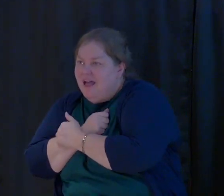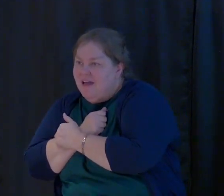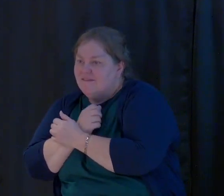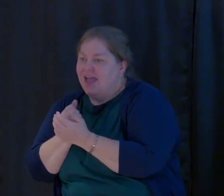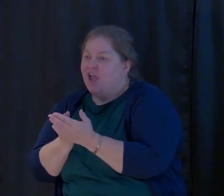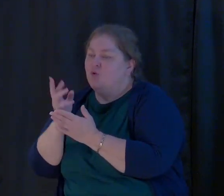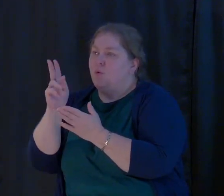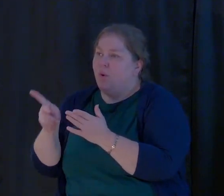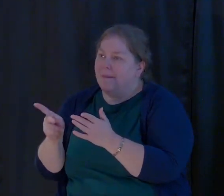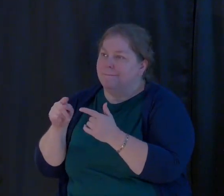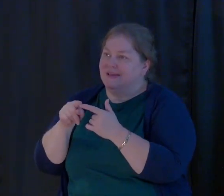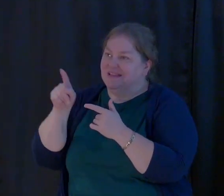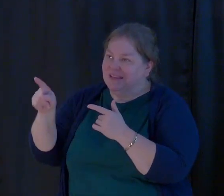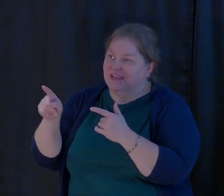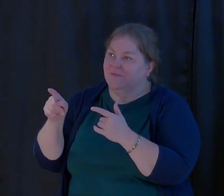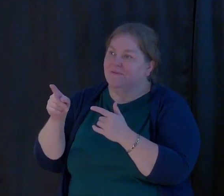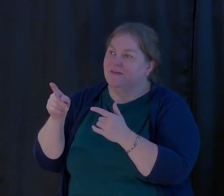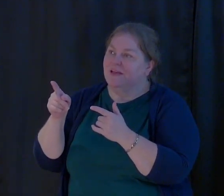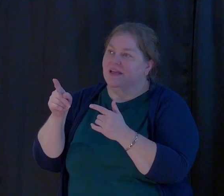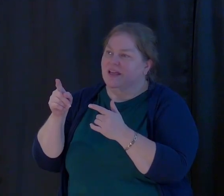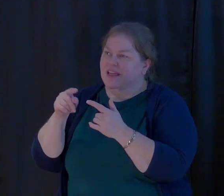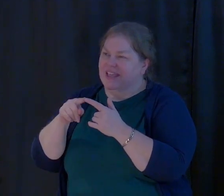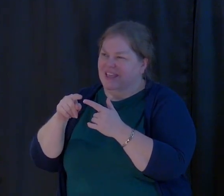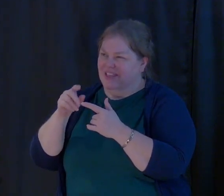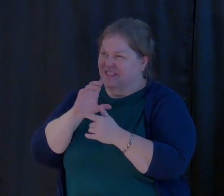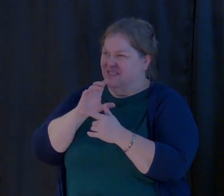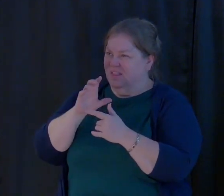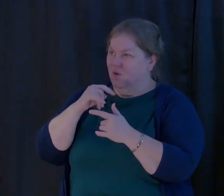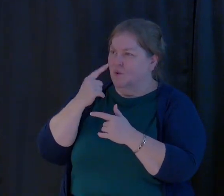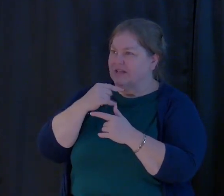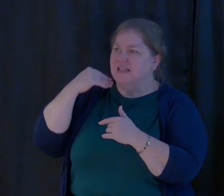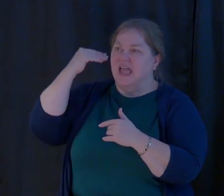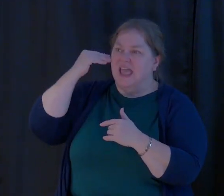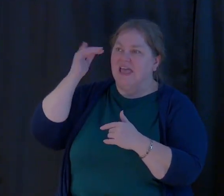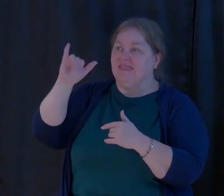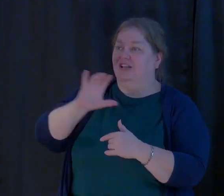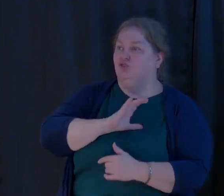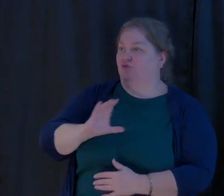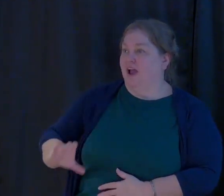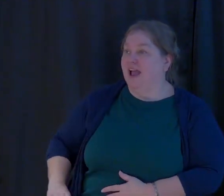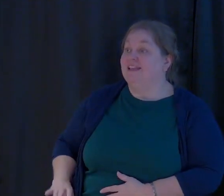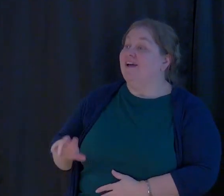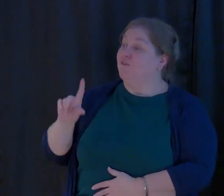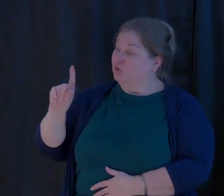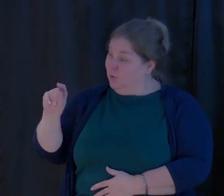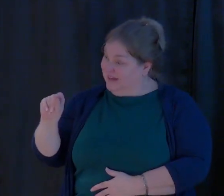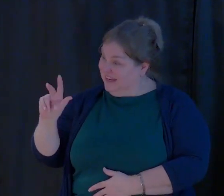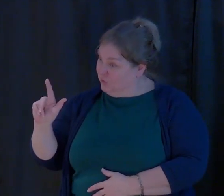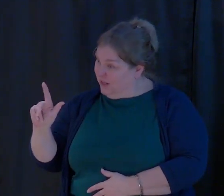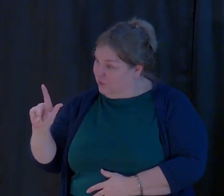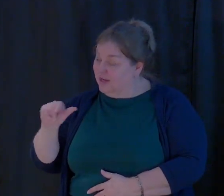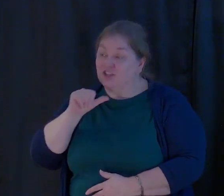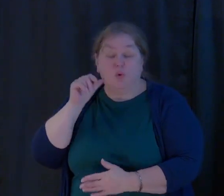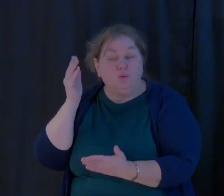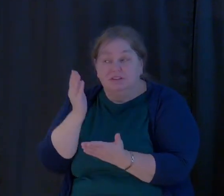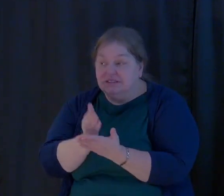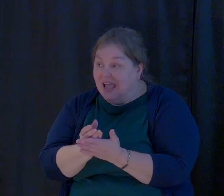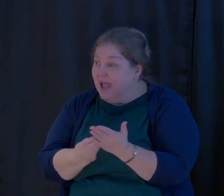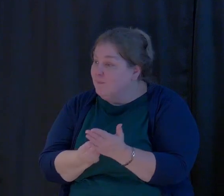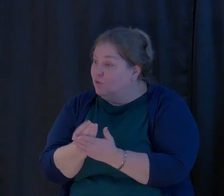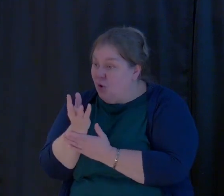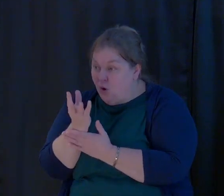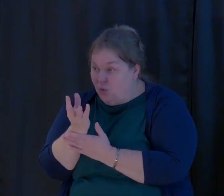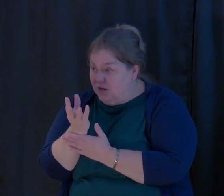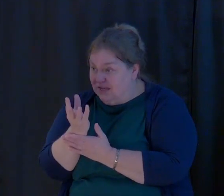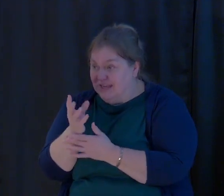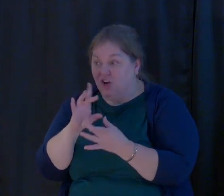Christ. In 2023, friends, let's not stop growing in our relationship